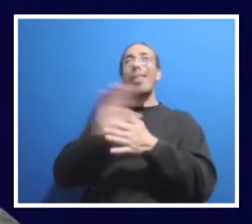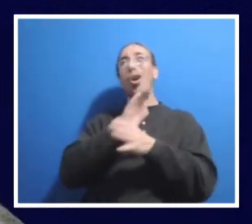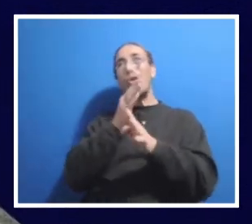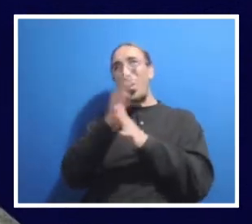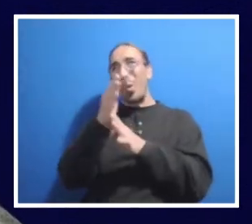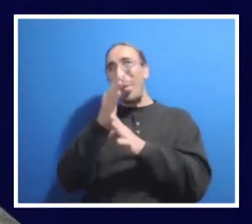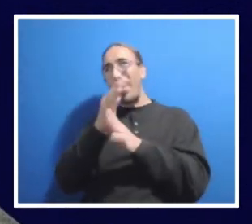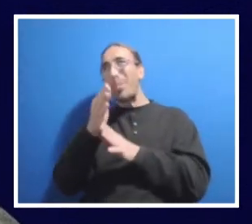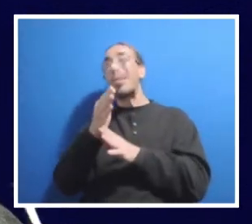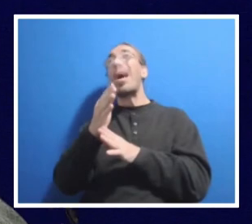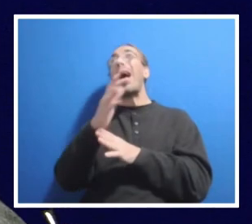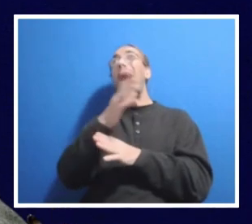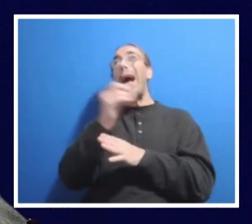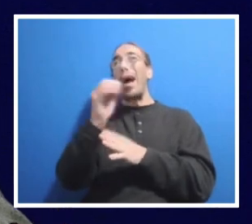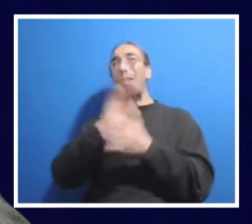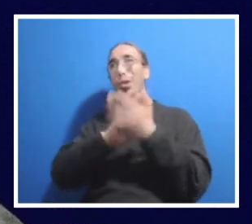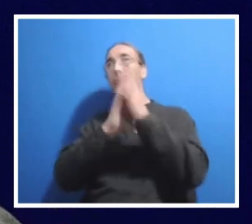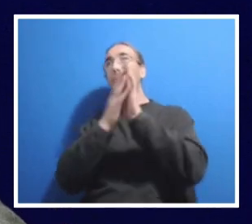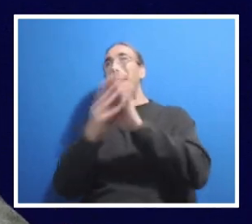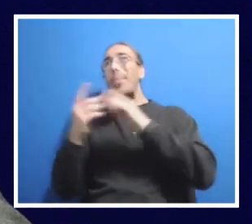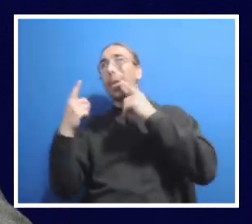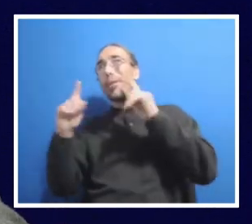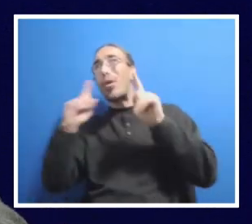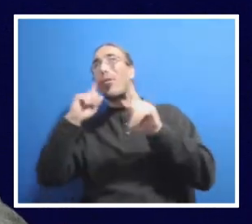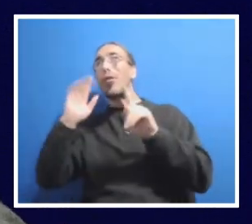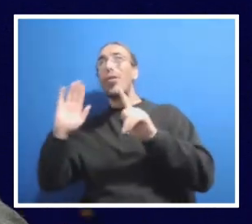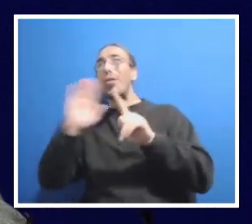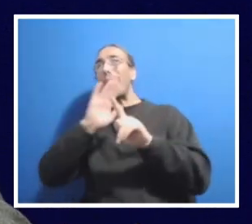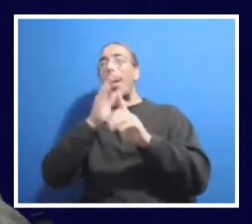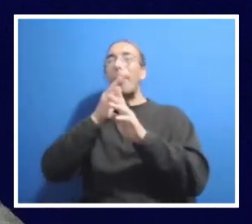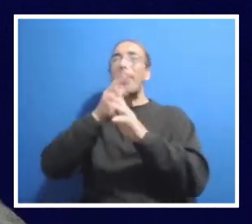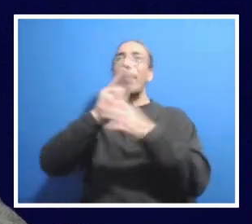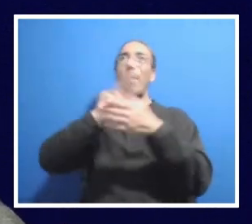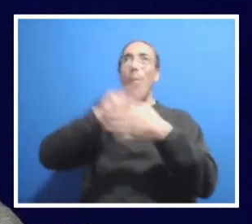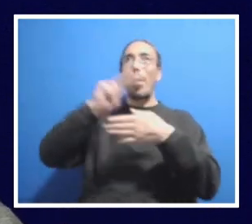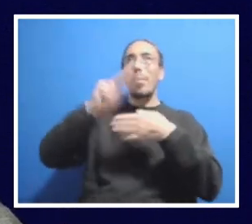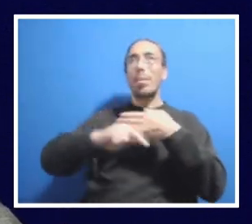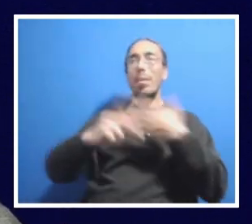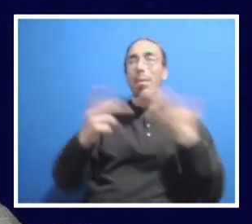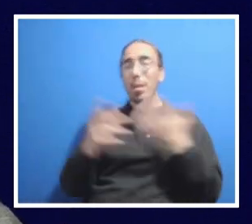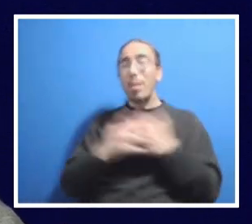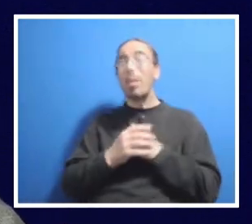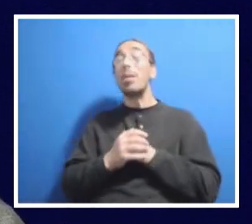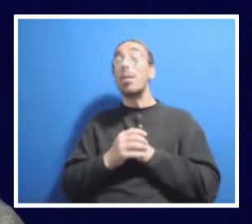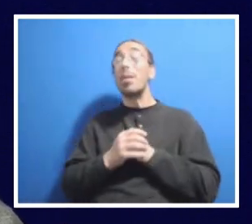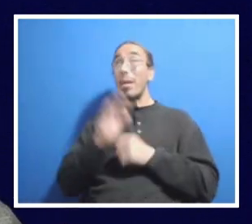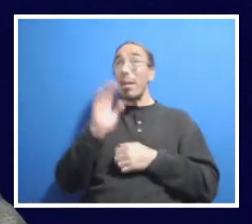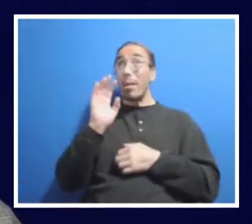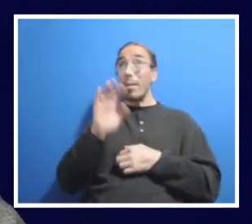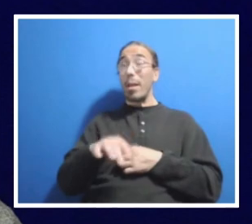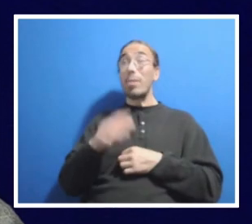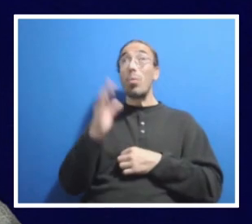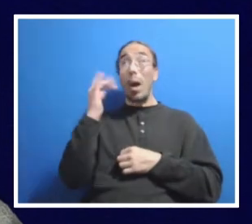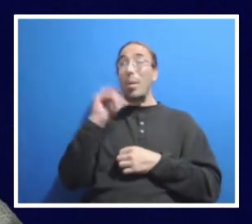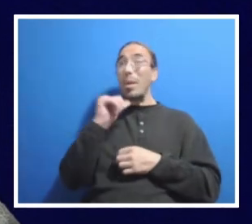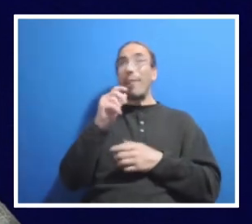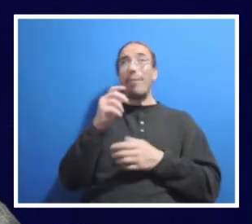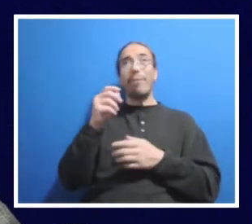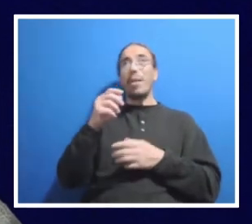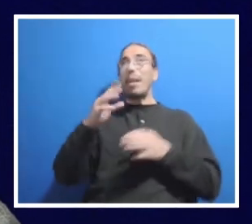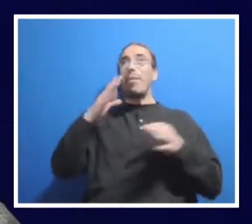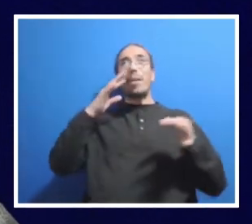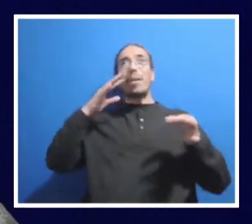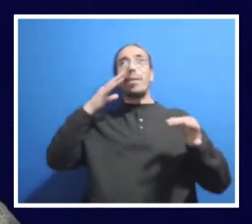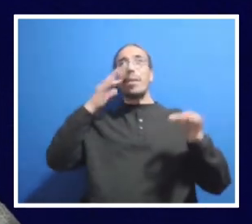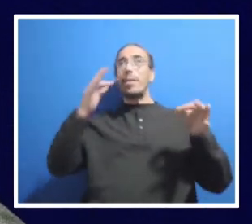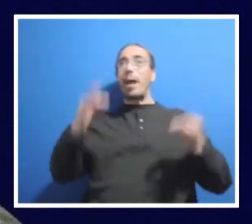force of how we look at what programs do we have and what programs should we add or eliminate. We do have duplications. There's no